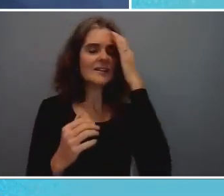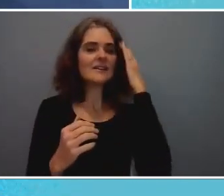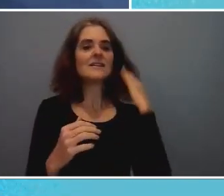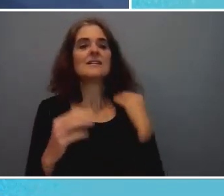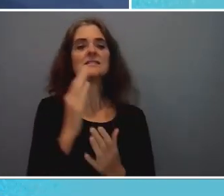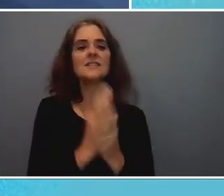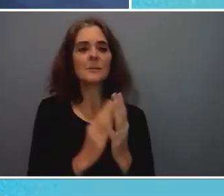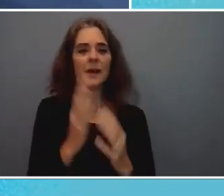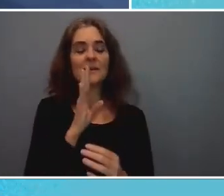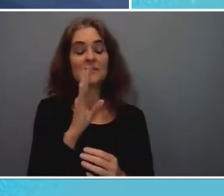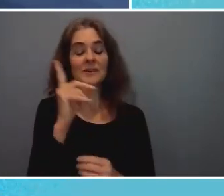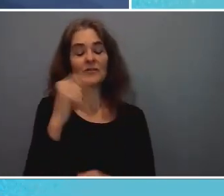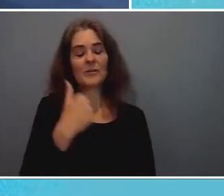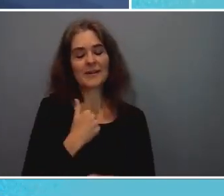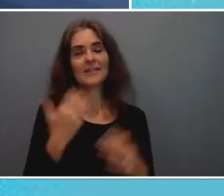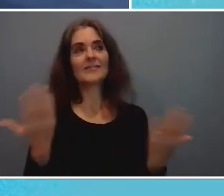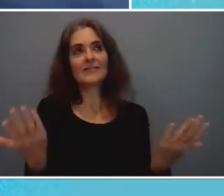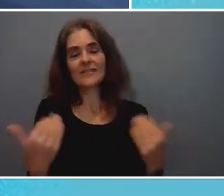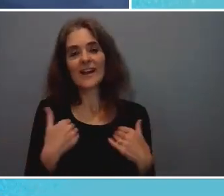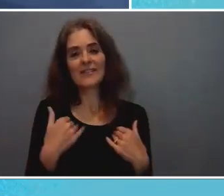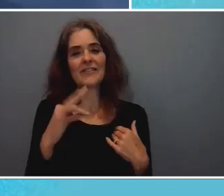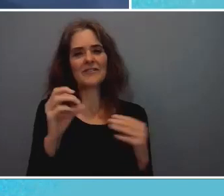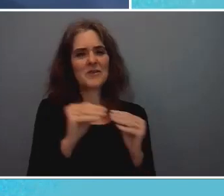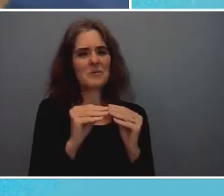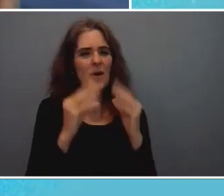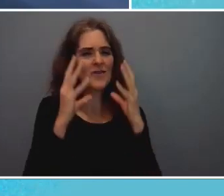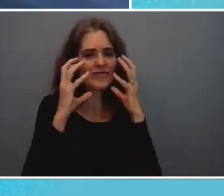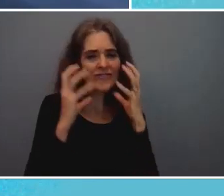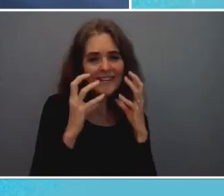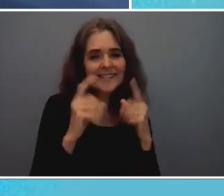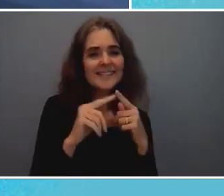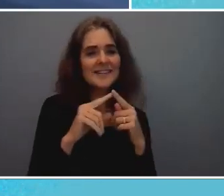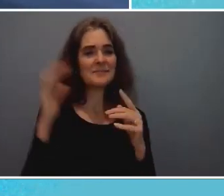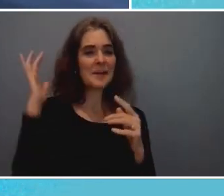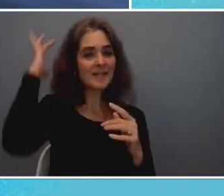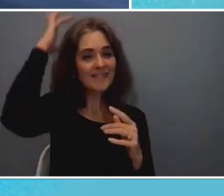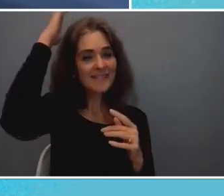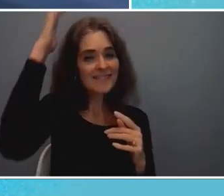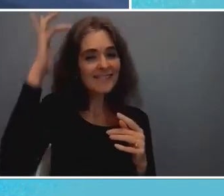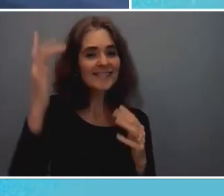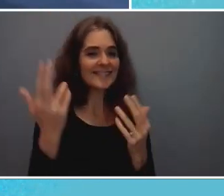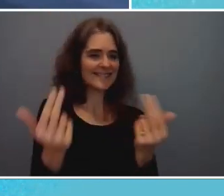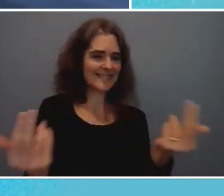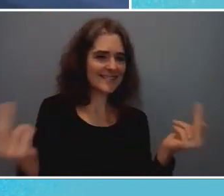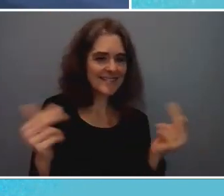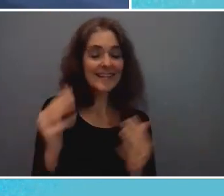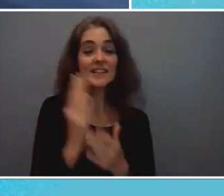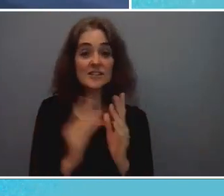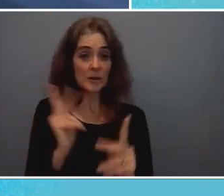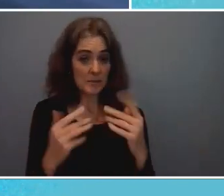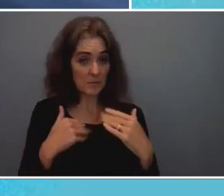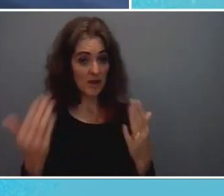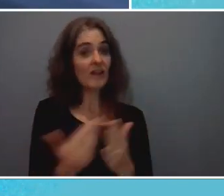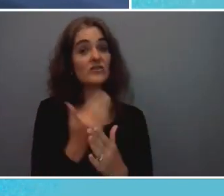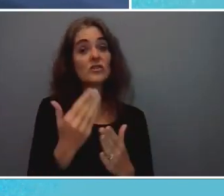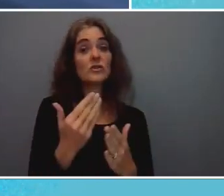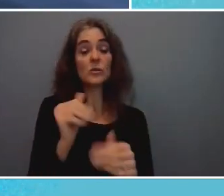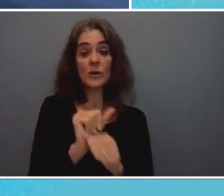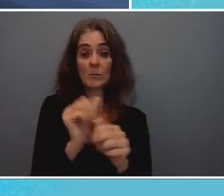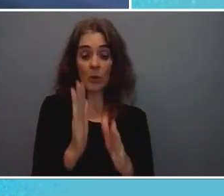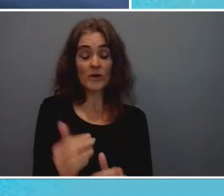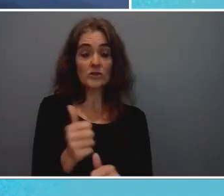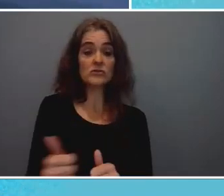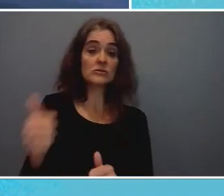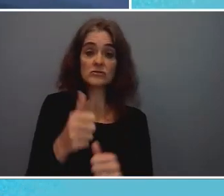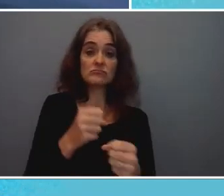for myself, have a few more wrinkles, a little bit less hair. Some have new employers. The last time I was here,